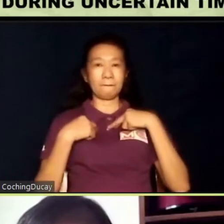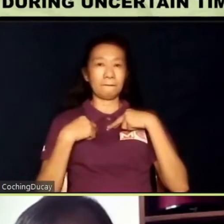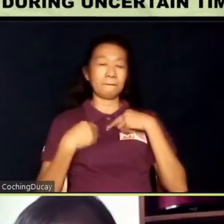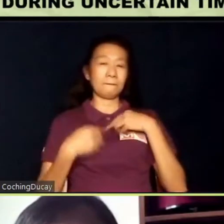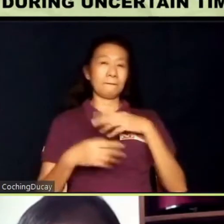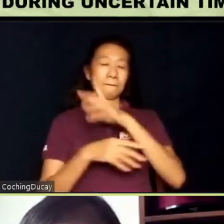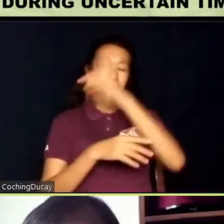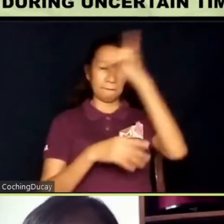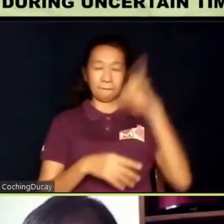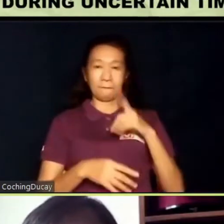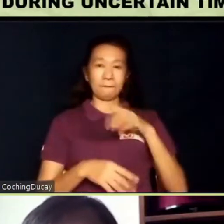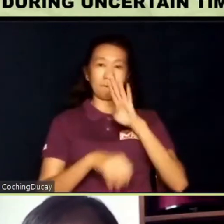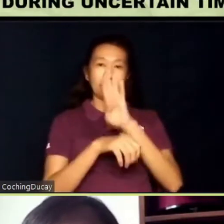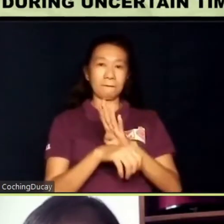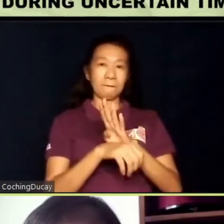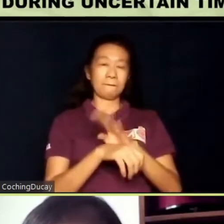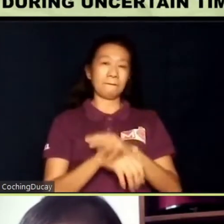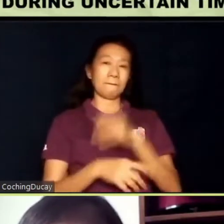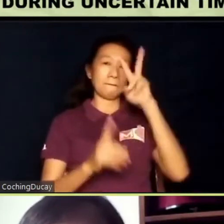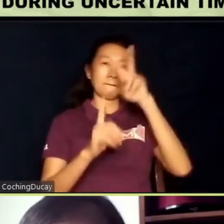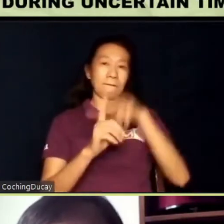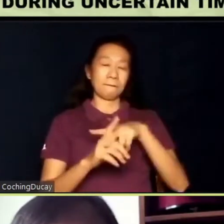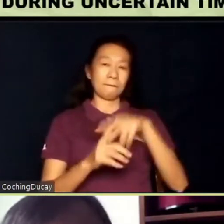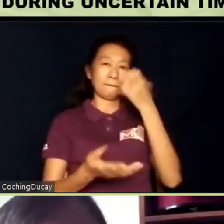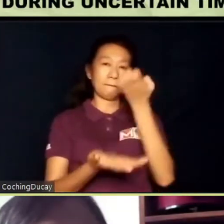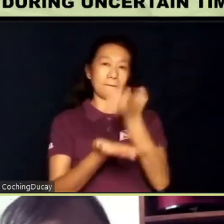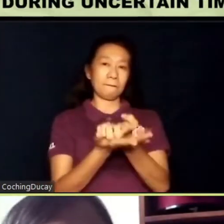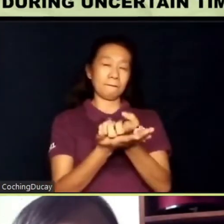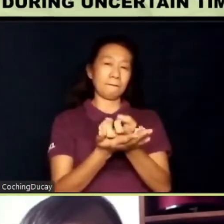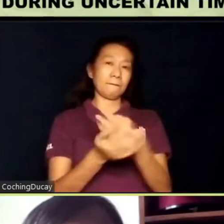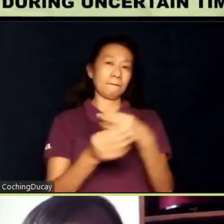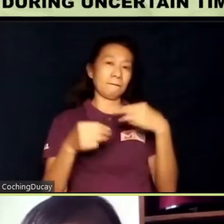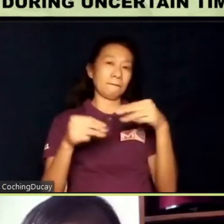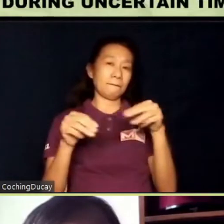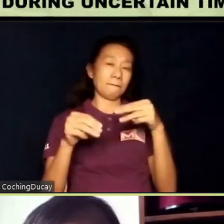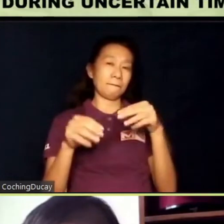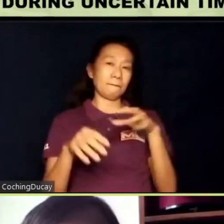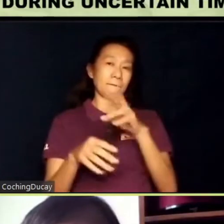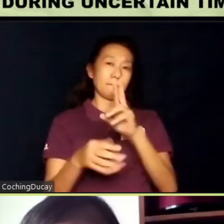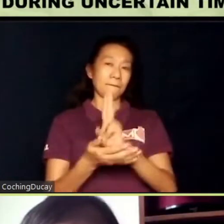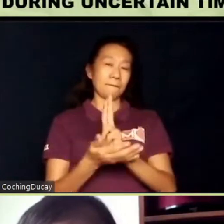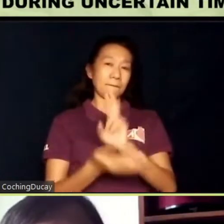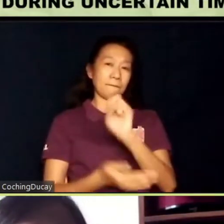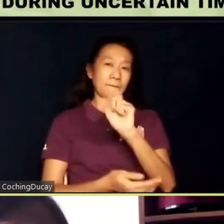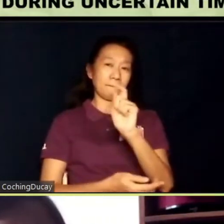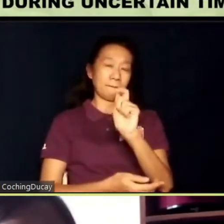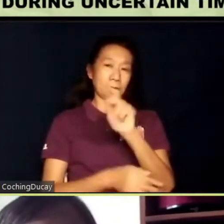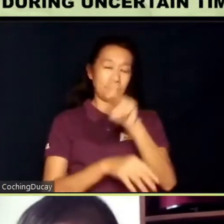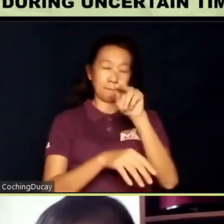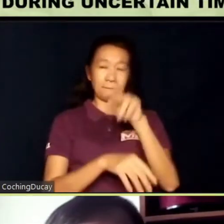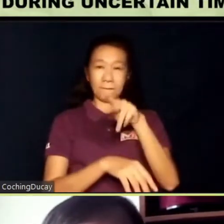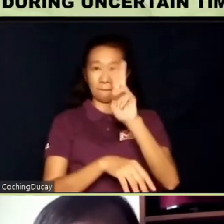Administration, Applied Economics, and Strategic Marketing from the University of the Philippines, Diliman,